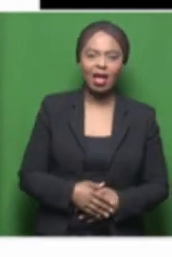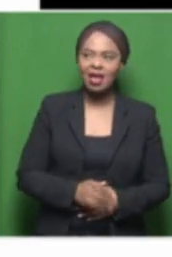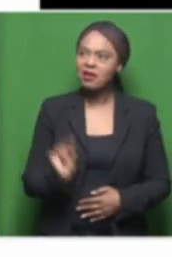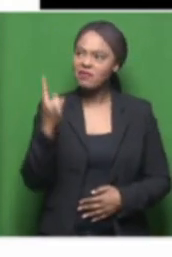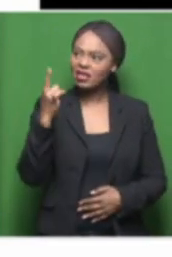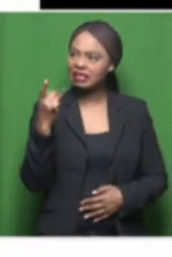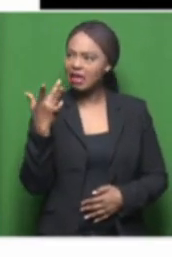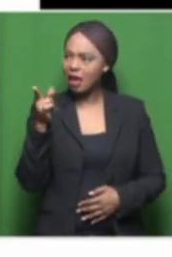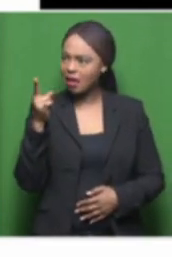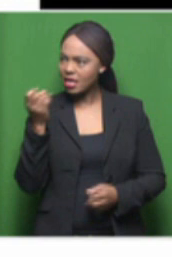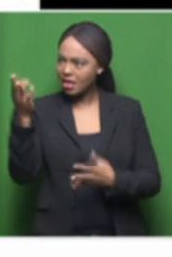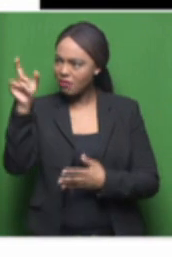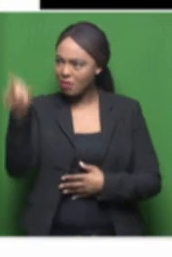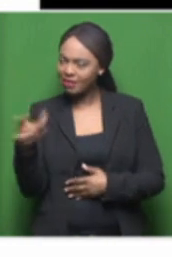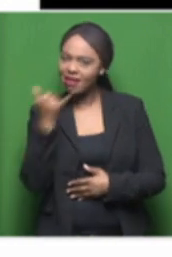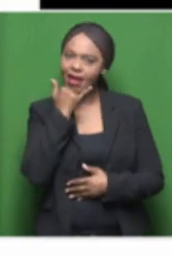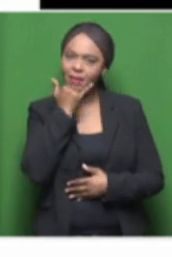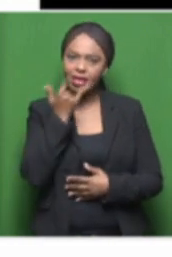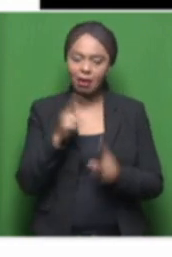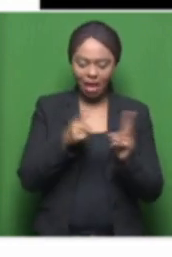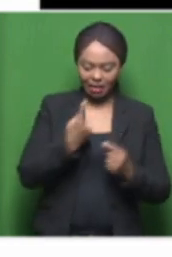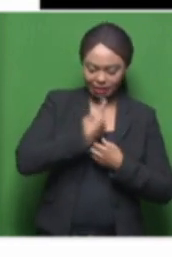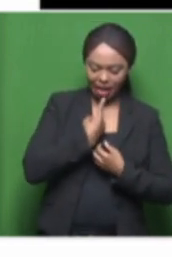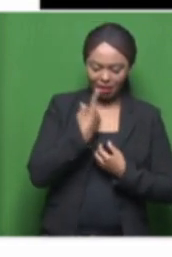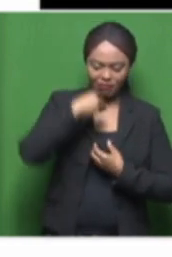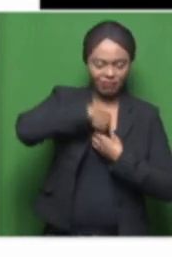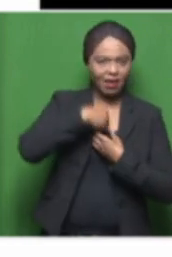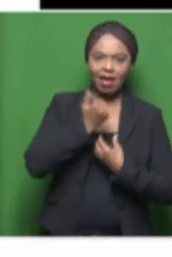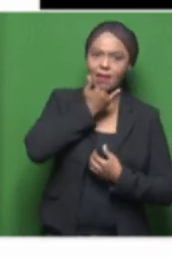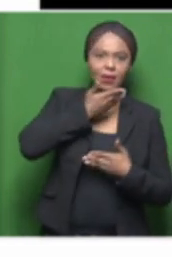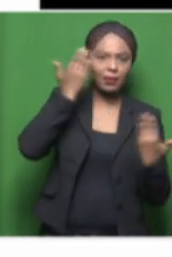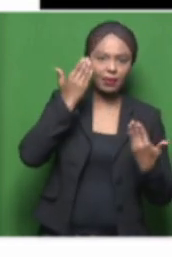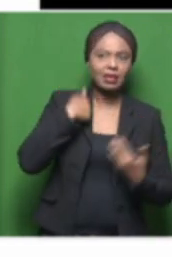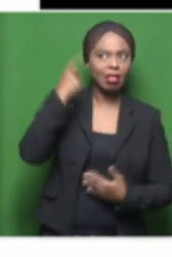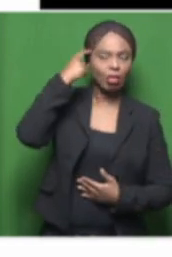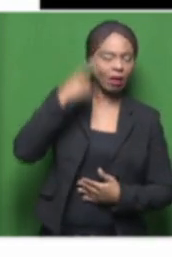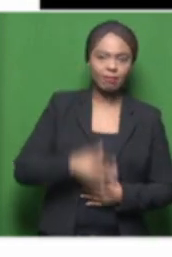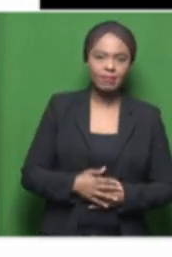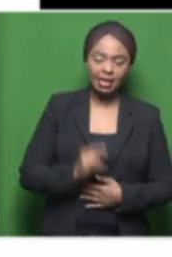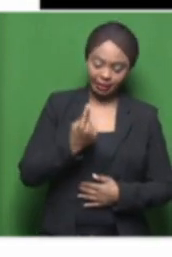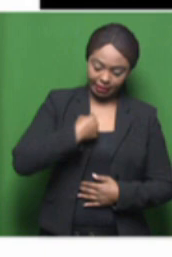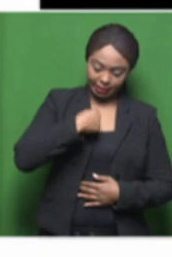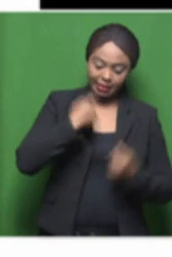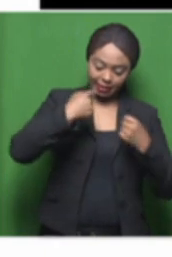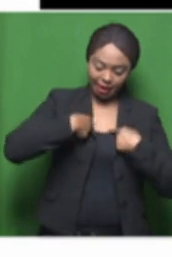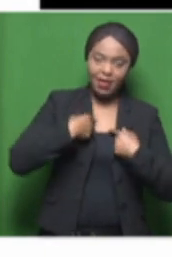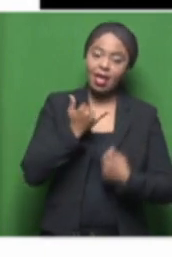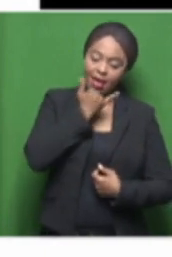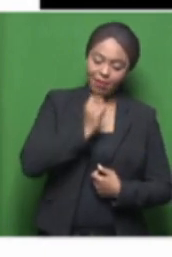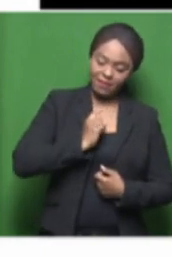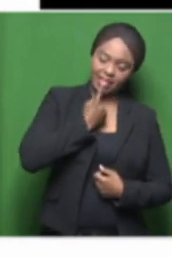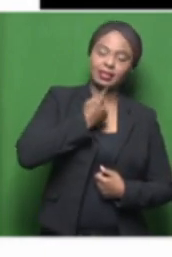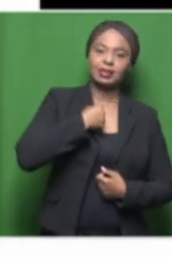be a little bit selfish sometimes, take good care of ourselves, be happy first before we can take care of others. And yeah.